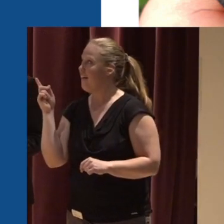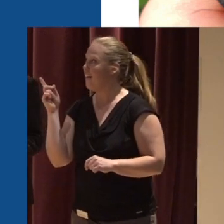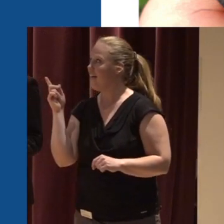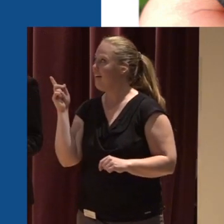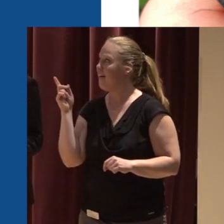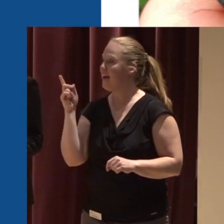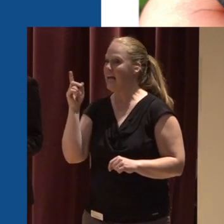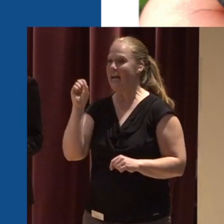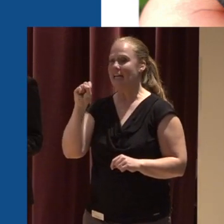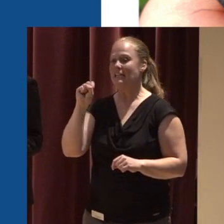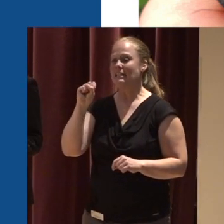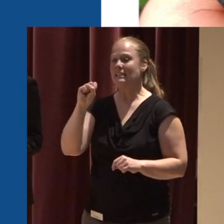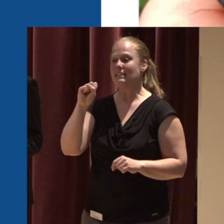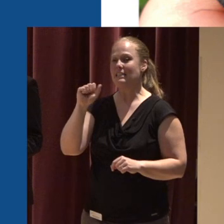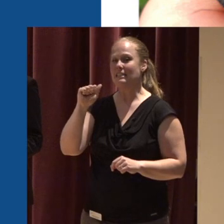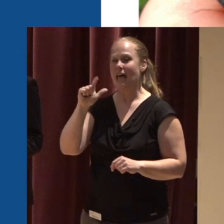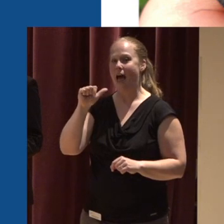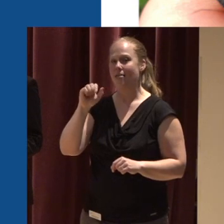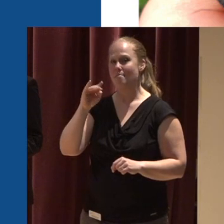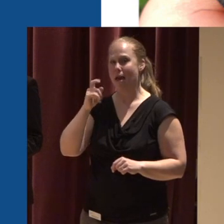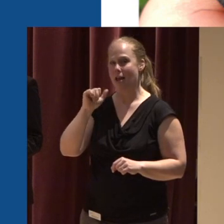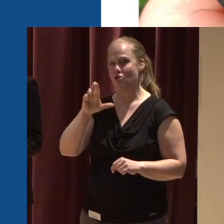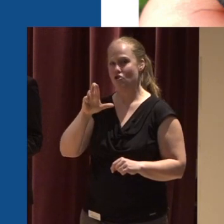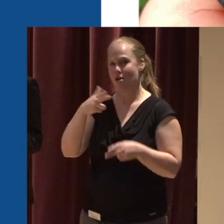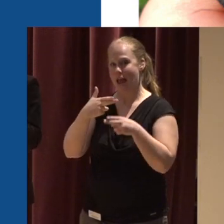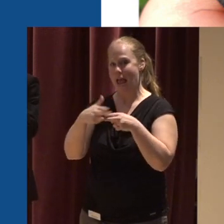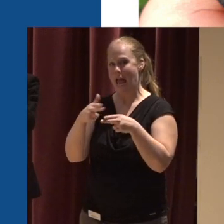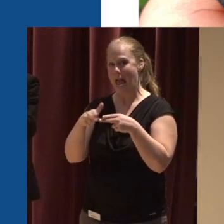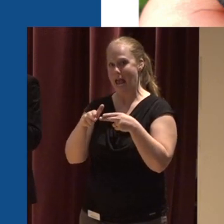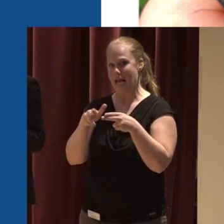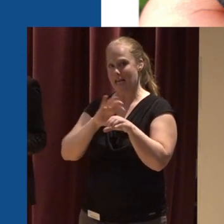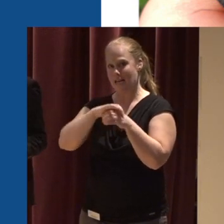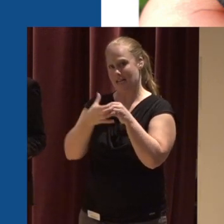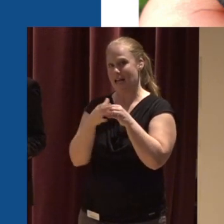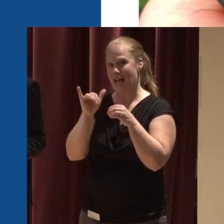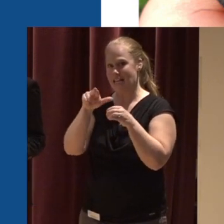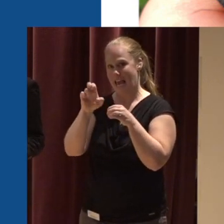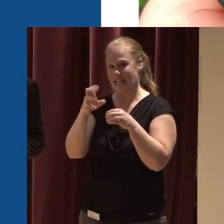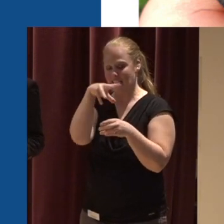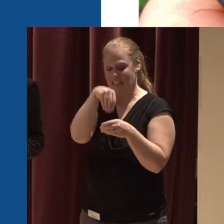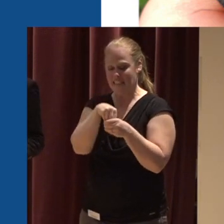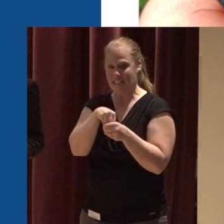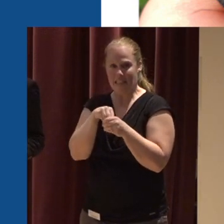It's a salamander egg case And it was in a tiny little log